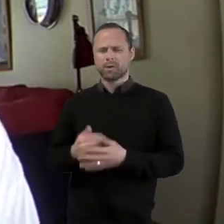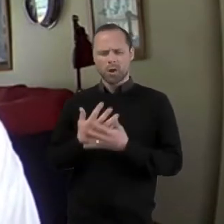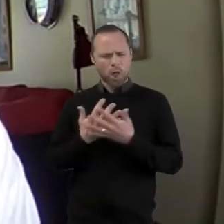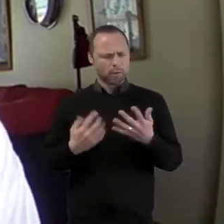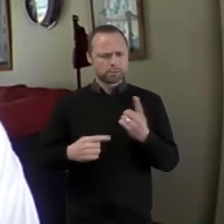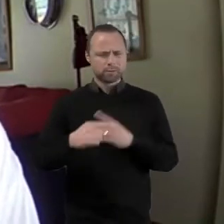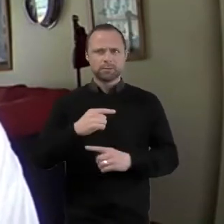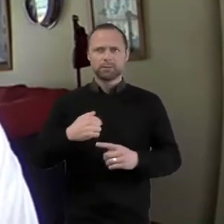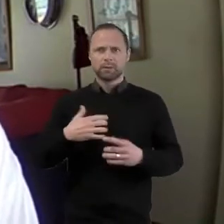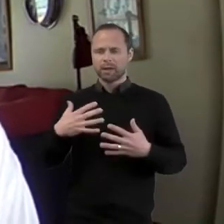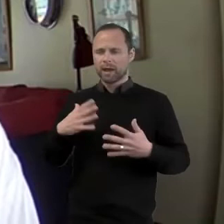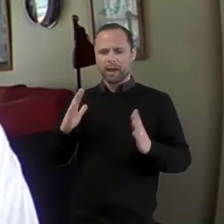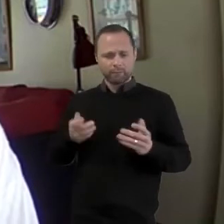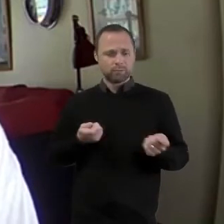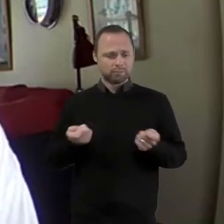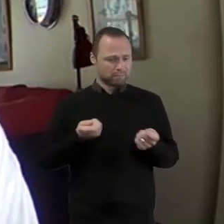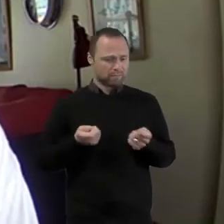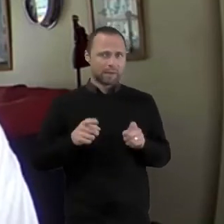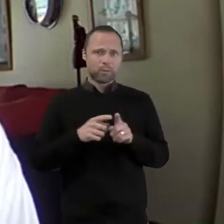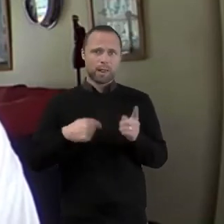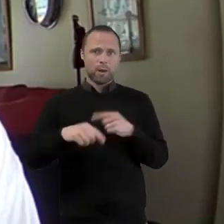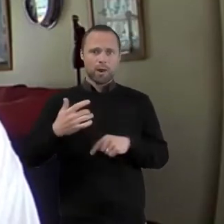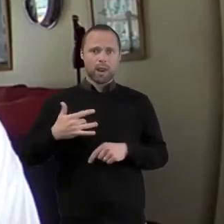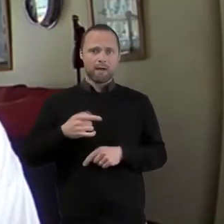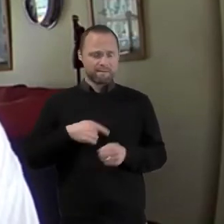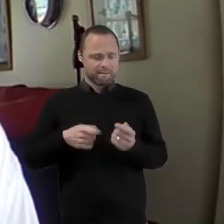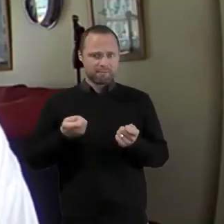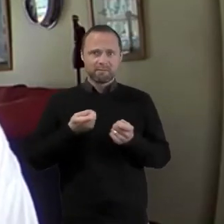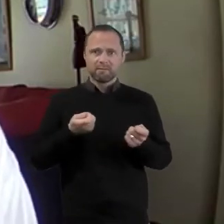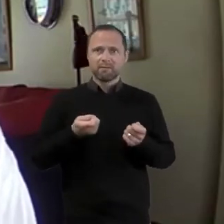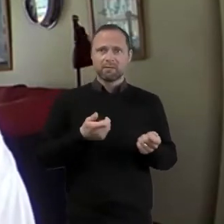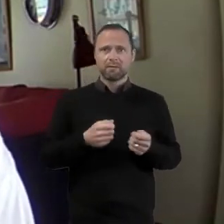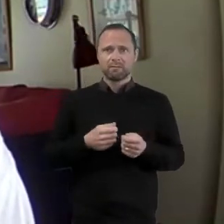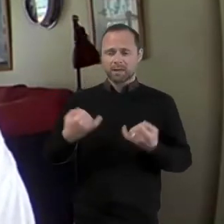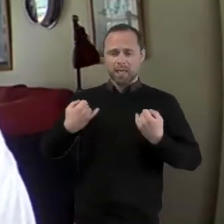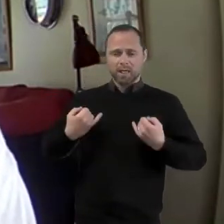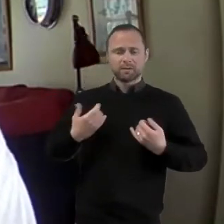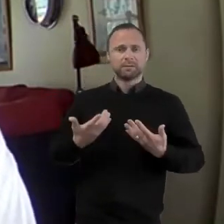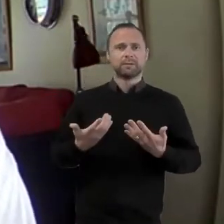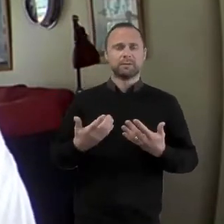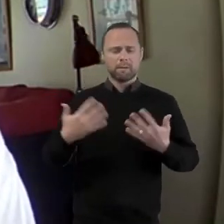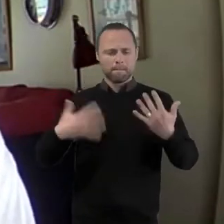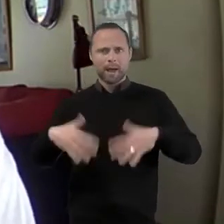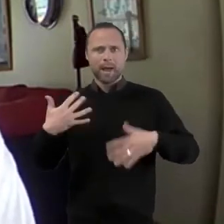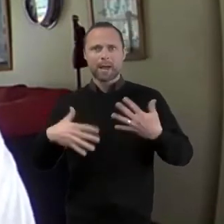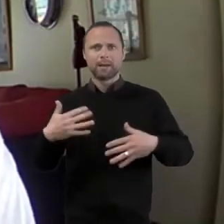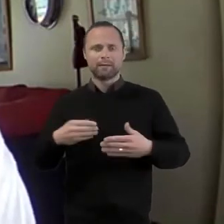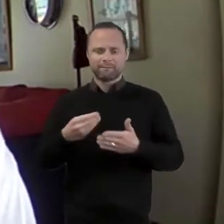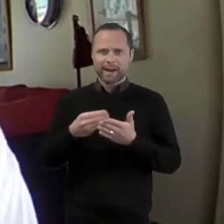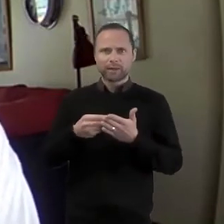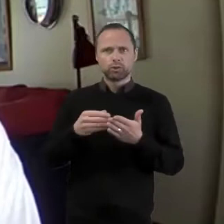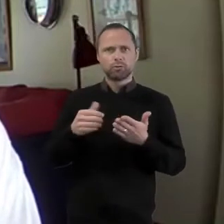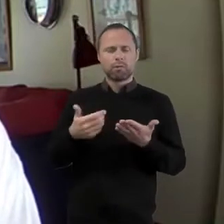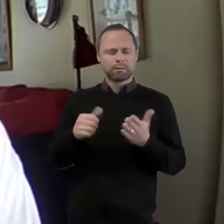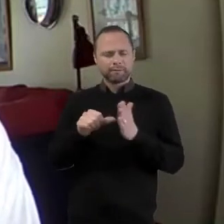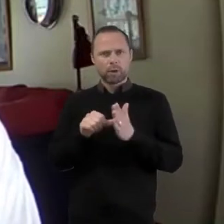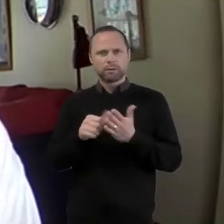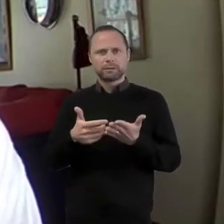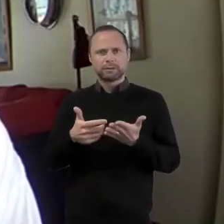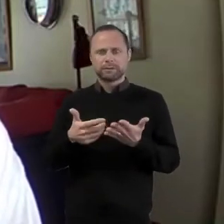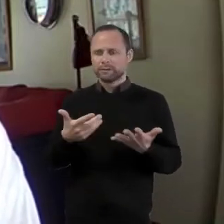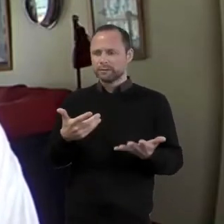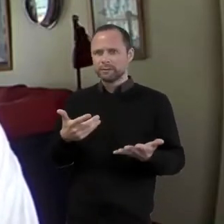with all these things too, with the losses, the illnesses, the pain, the financial hardships, the